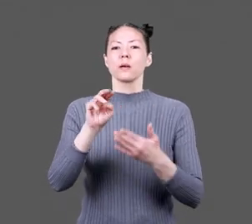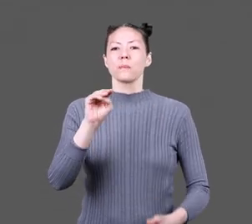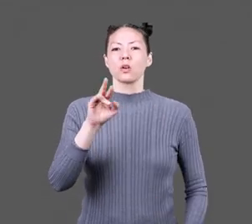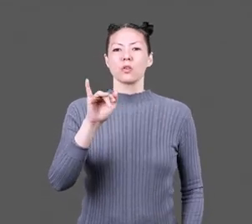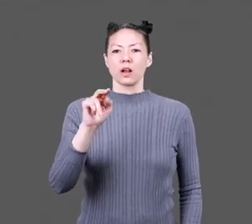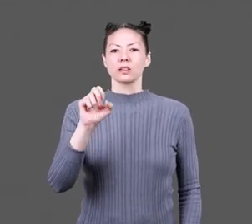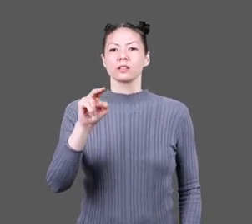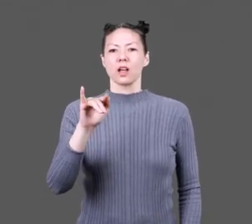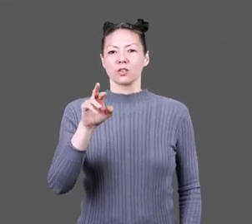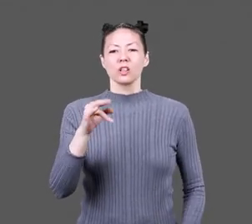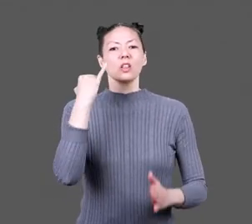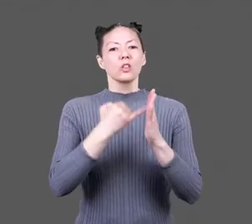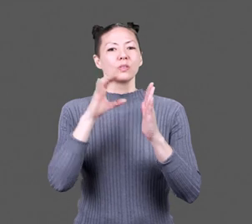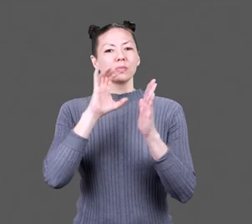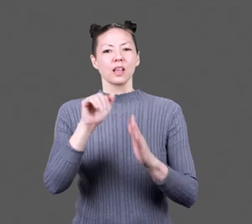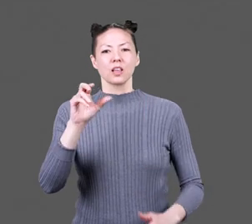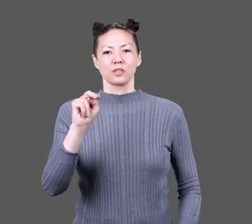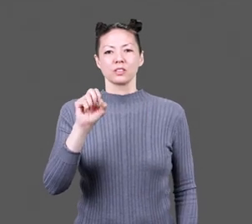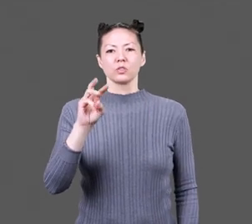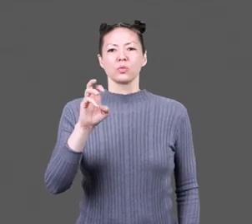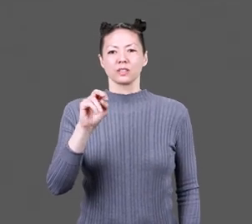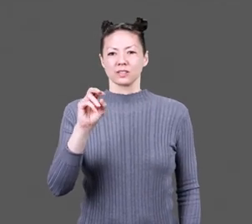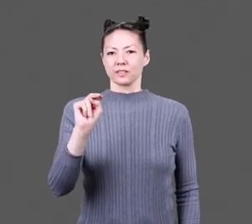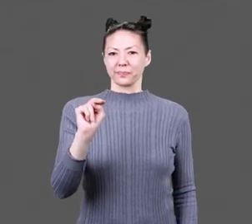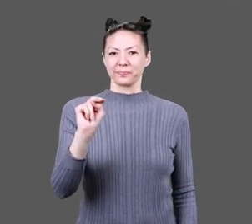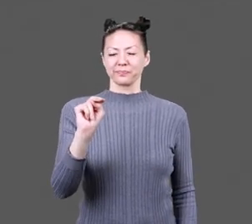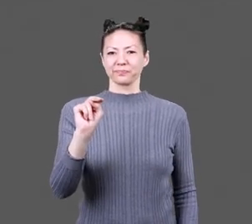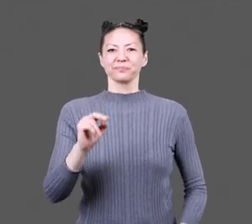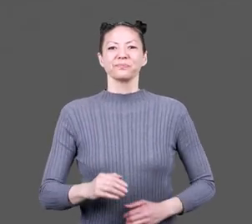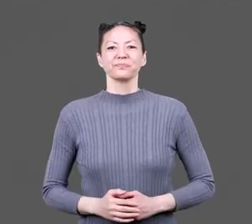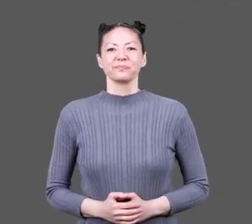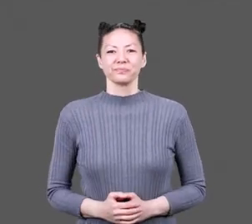And written by Miriam Snyder. From illustrations by Aaron Asano Swenson.